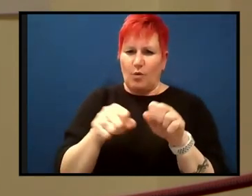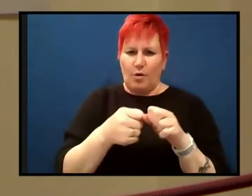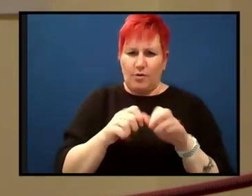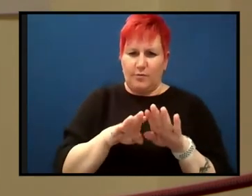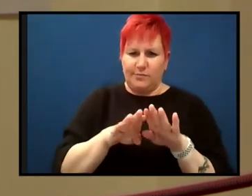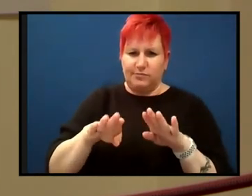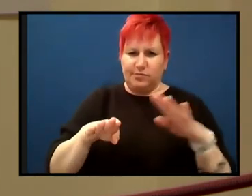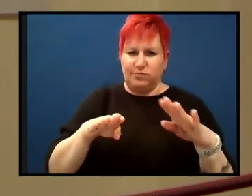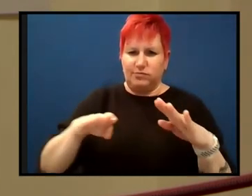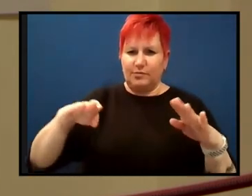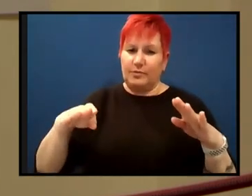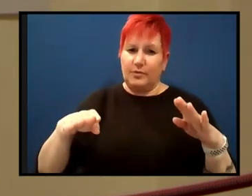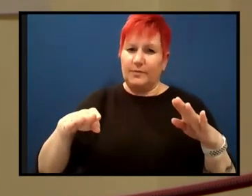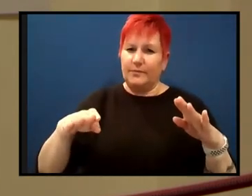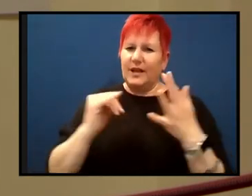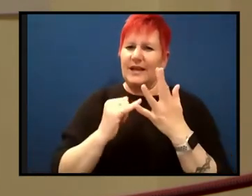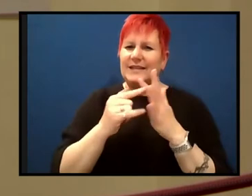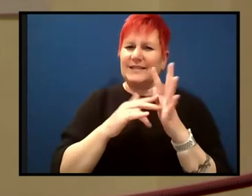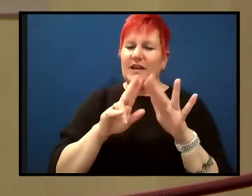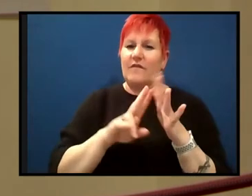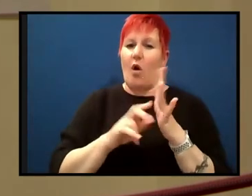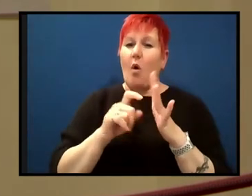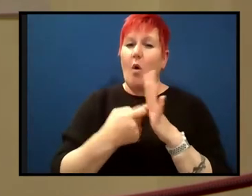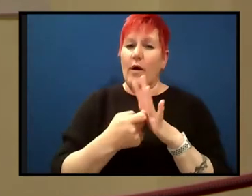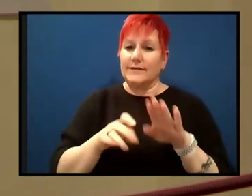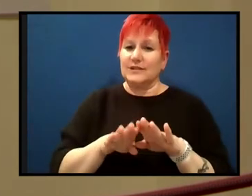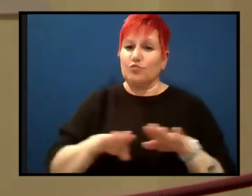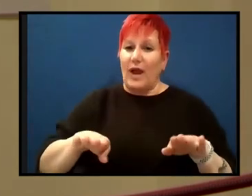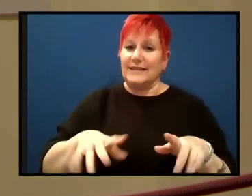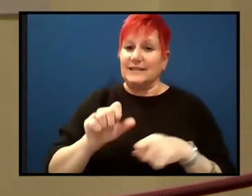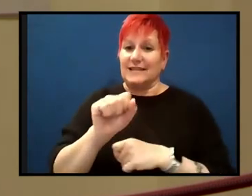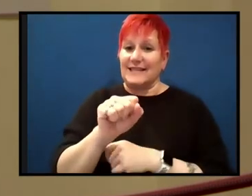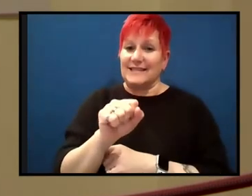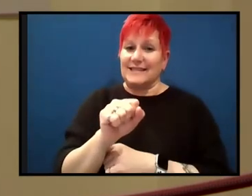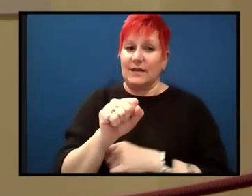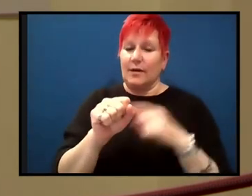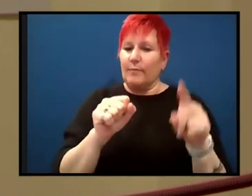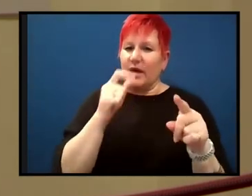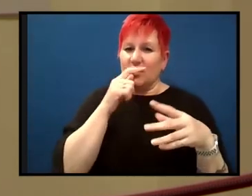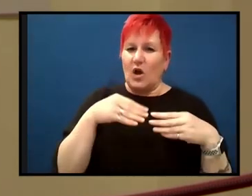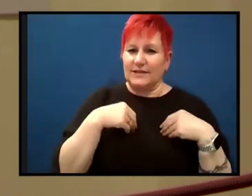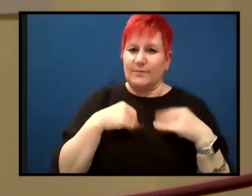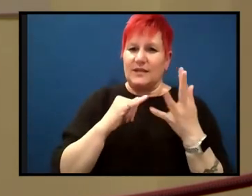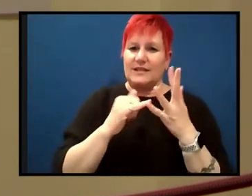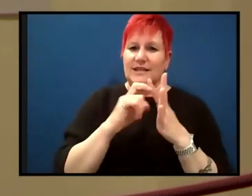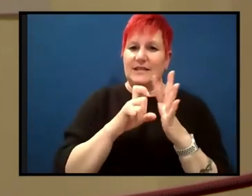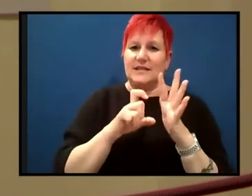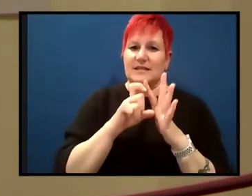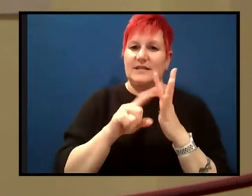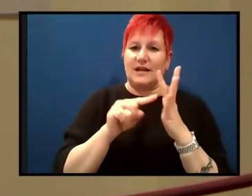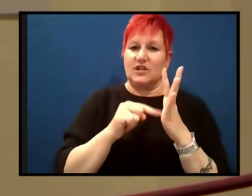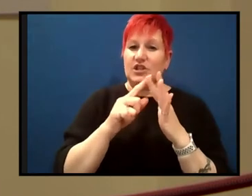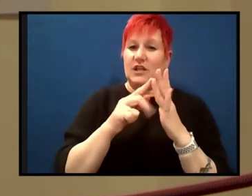sea floor spreading, but he didn't, didn't, um, accept subduction, which is how the old ocean floor is destroyed.